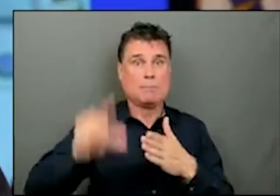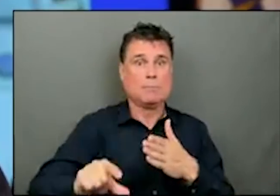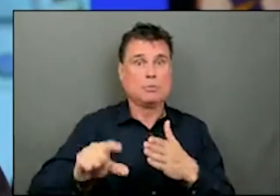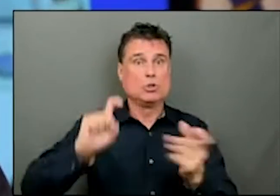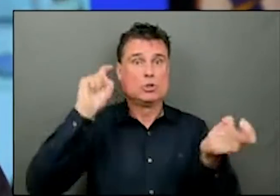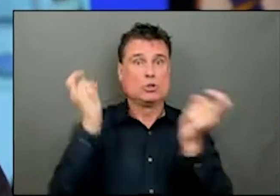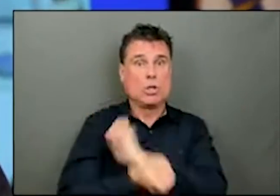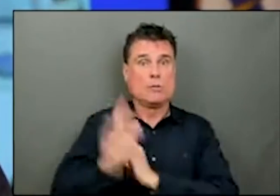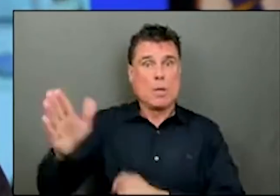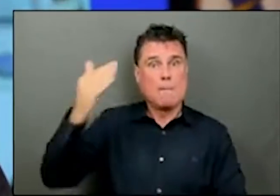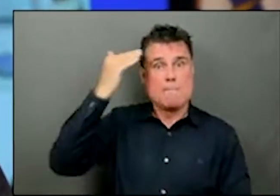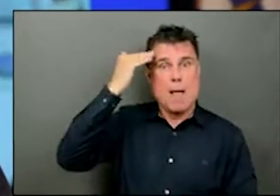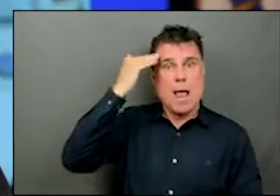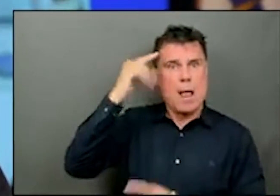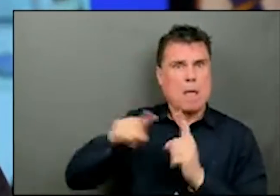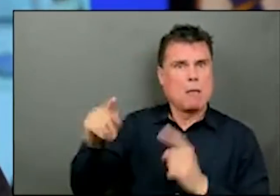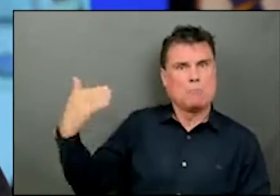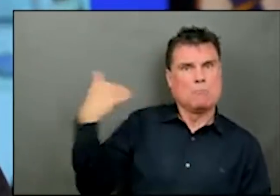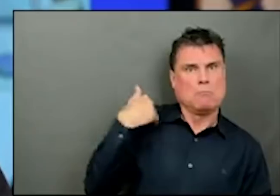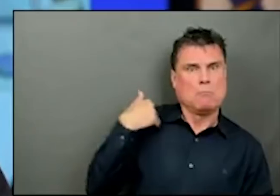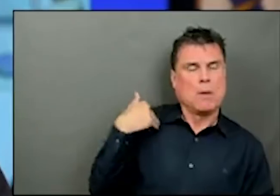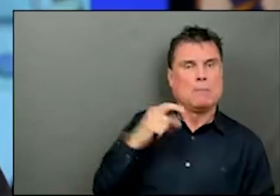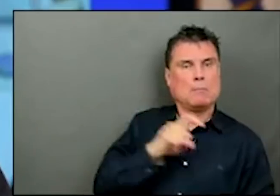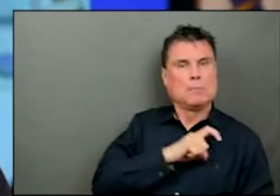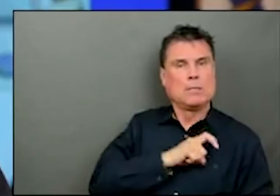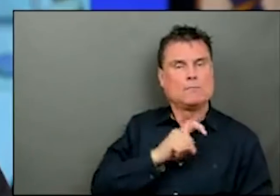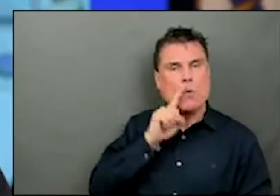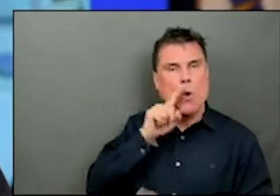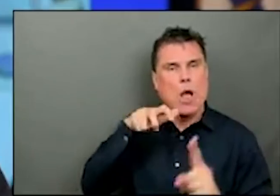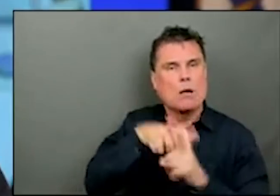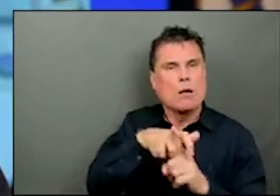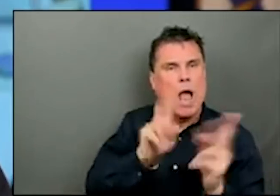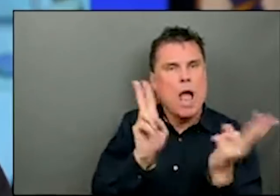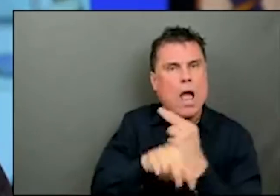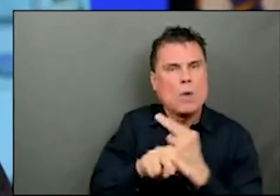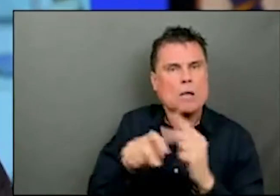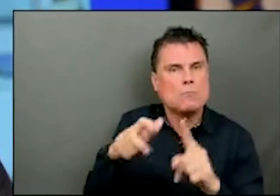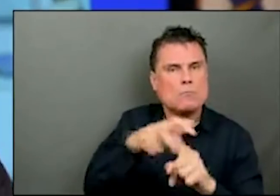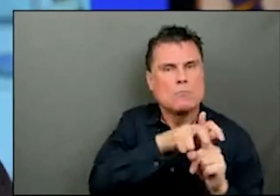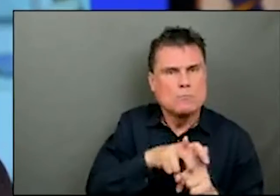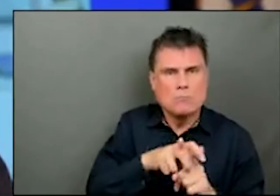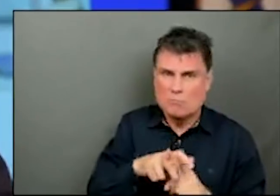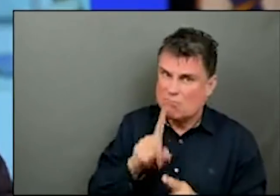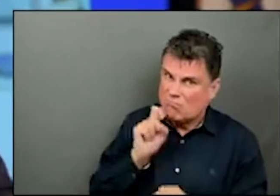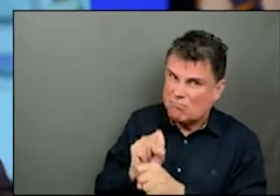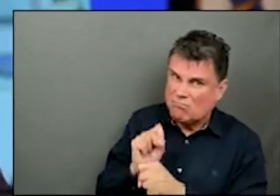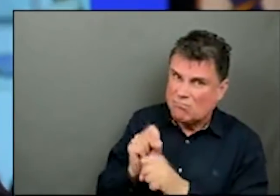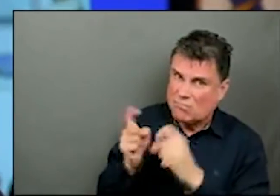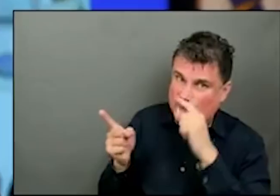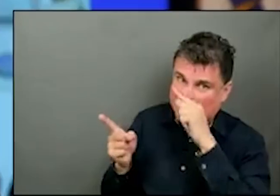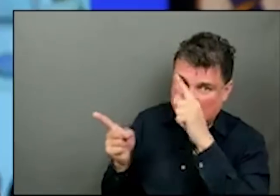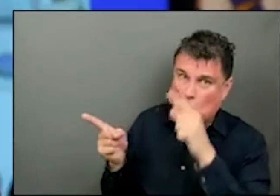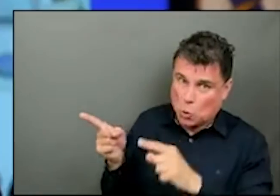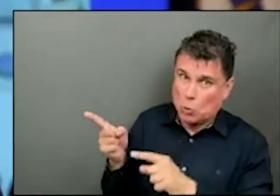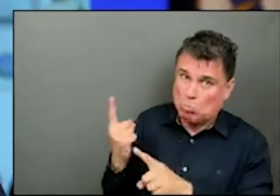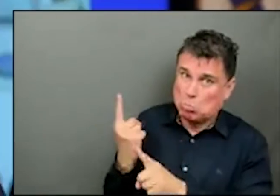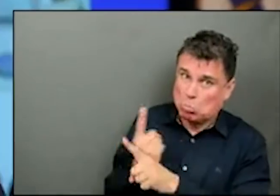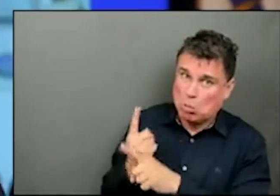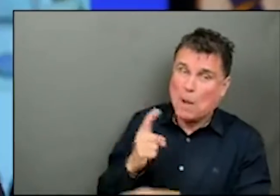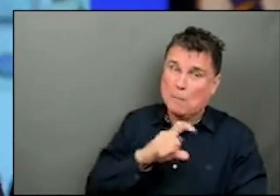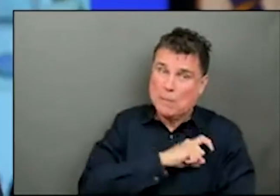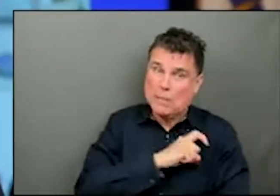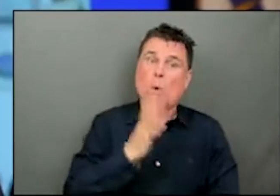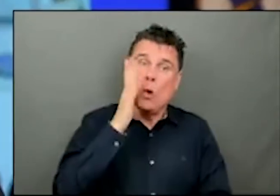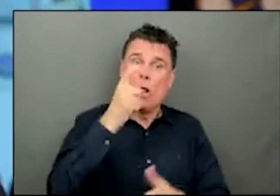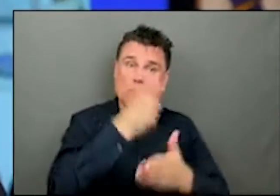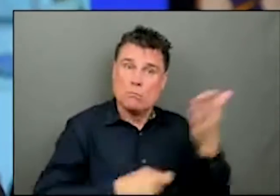mobilizing police to enforce it. Are you still guaranteeing that particular aspect will go ahead and use officers to do it? Well,